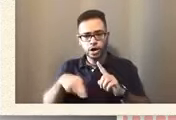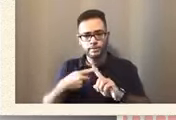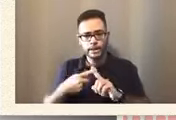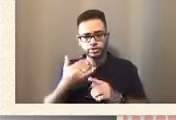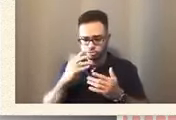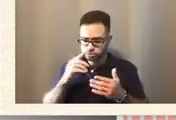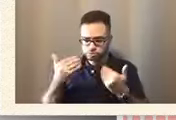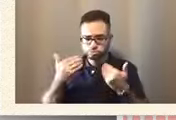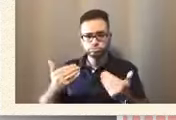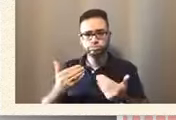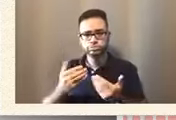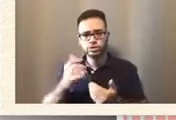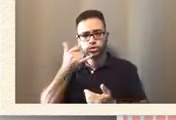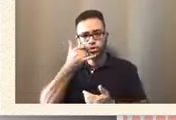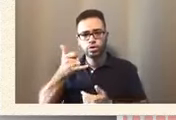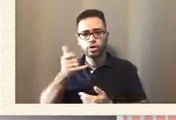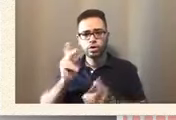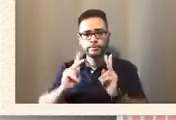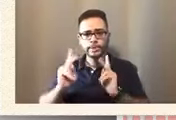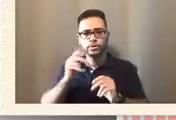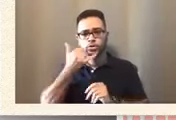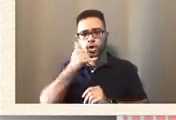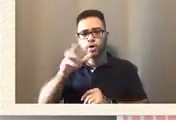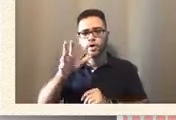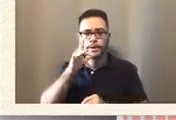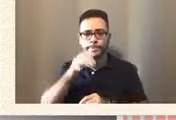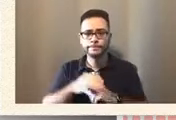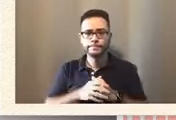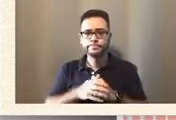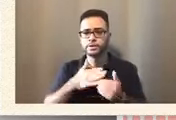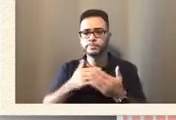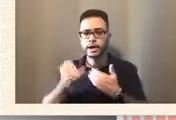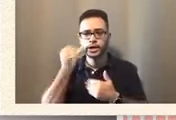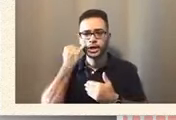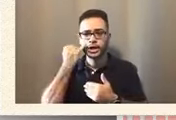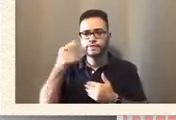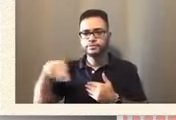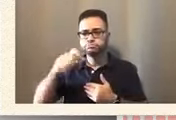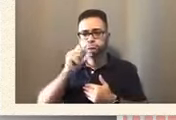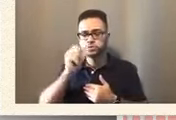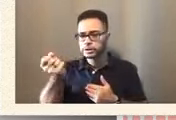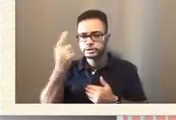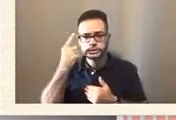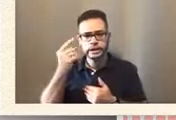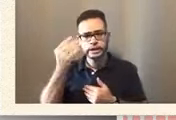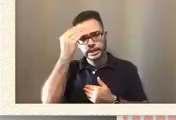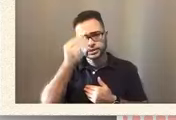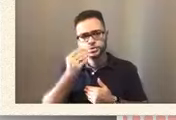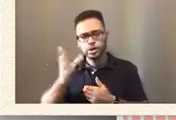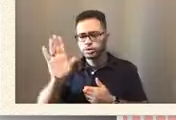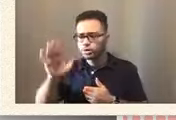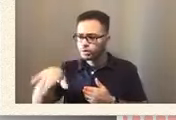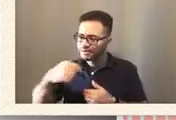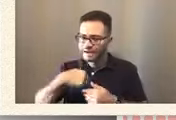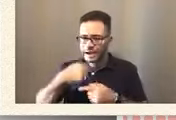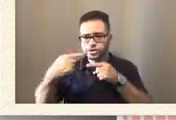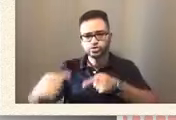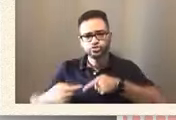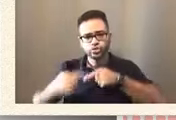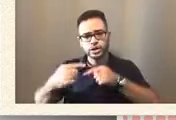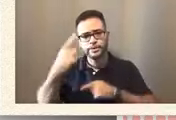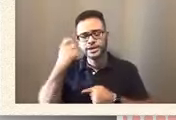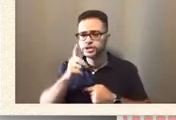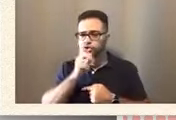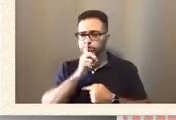somebody, call your mama, even if they don't understand, let them know, Hey, I'm struggling because it's so important that